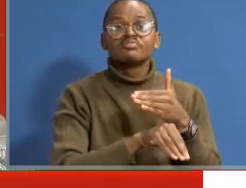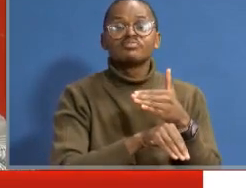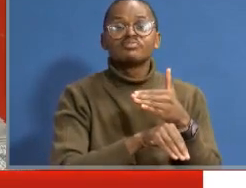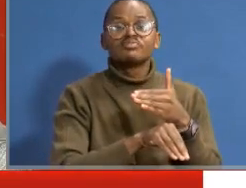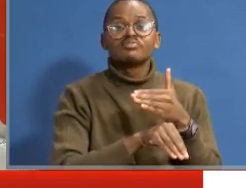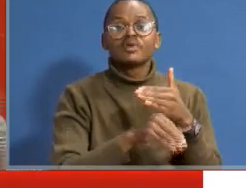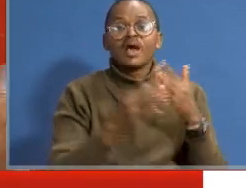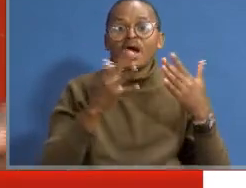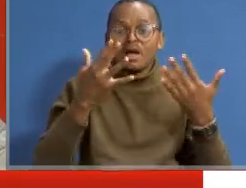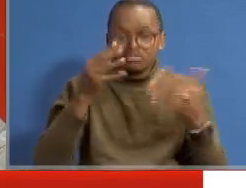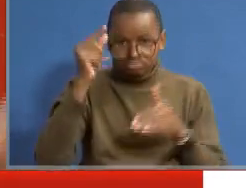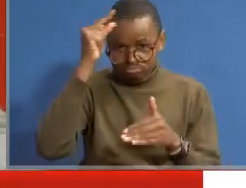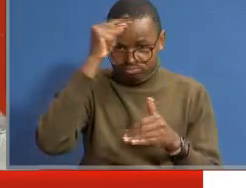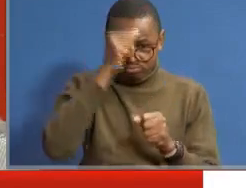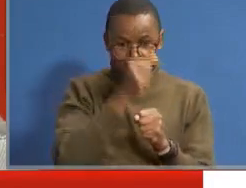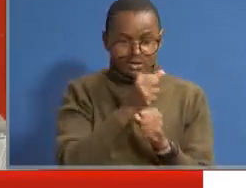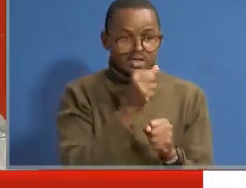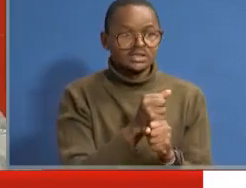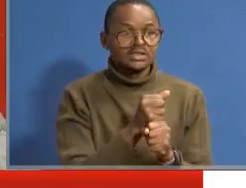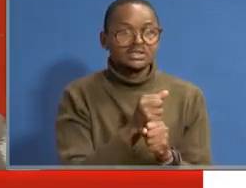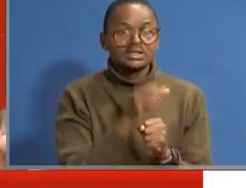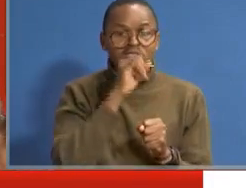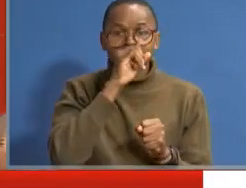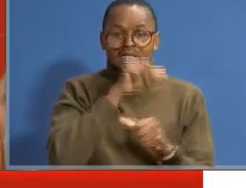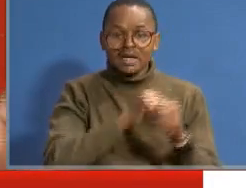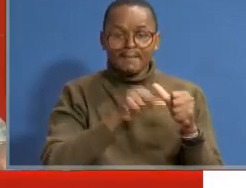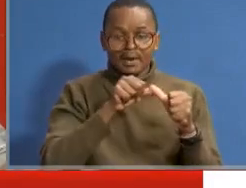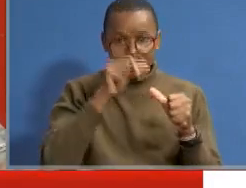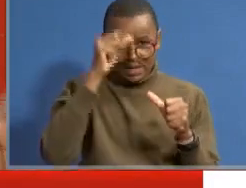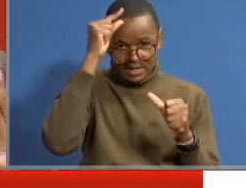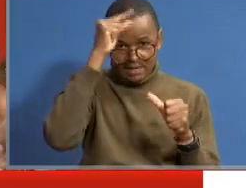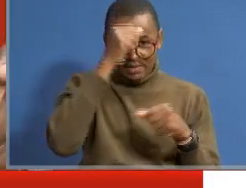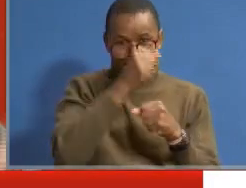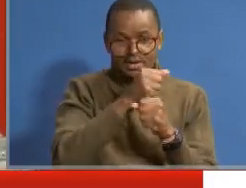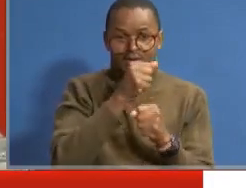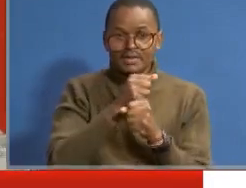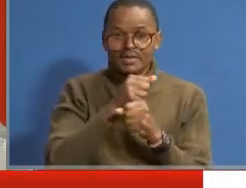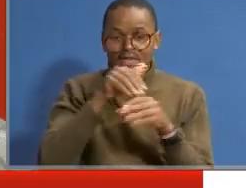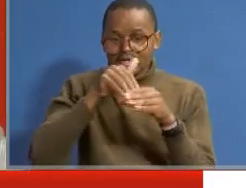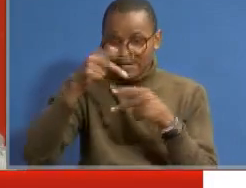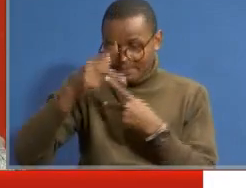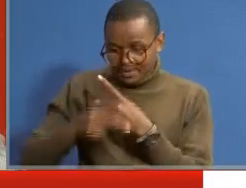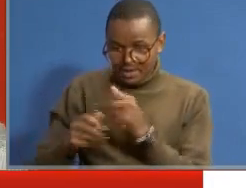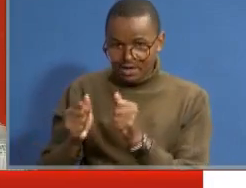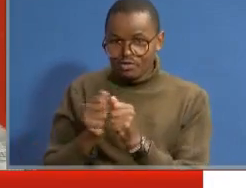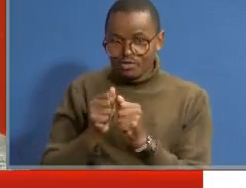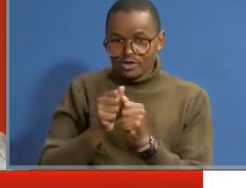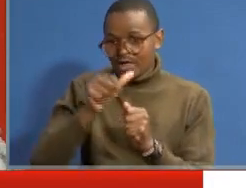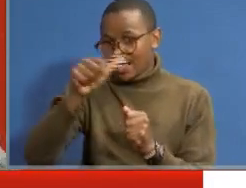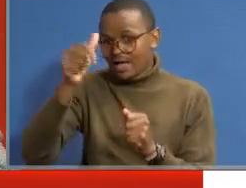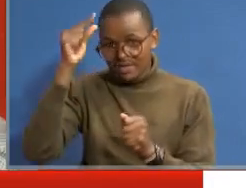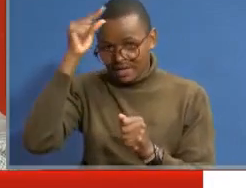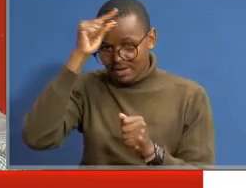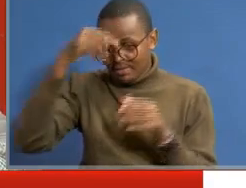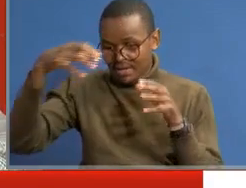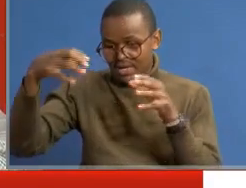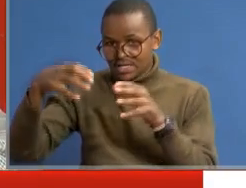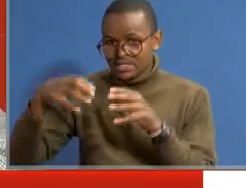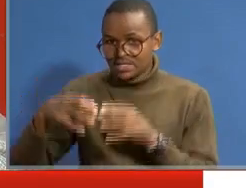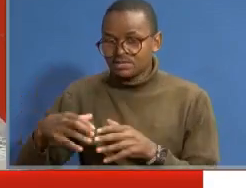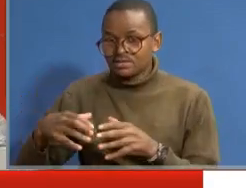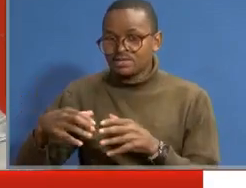And how the government works is about government works in partnership with other government agencies.